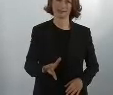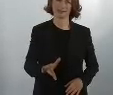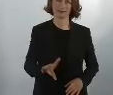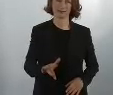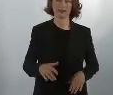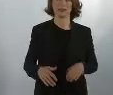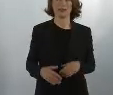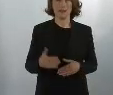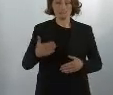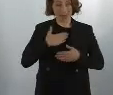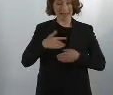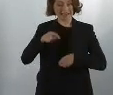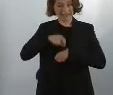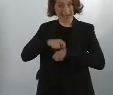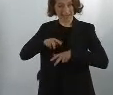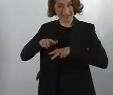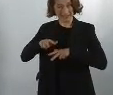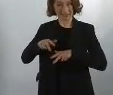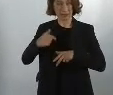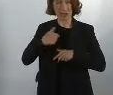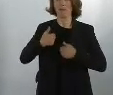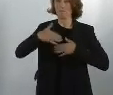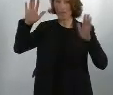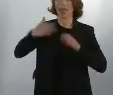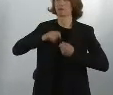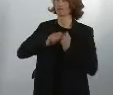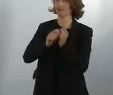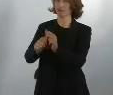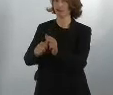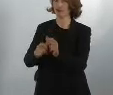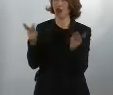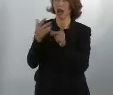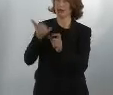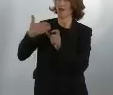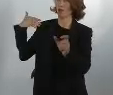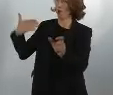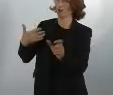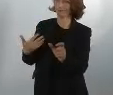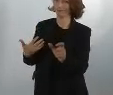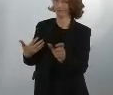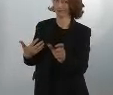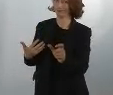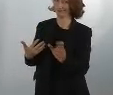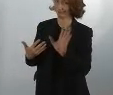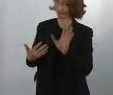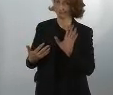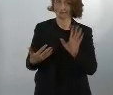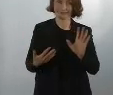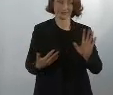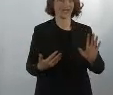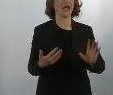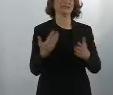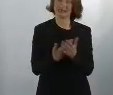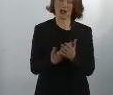xenophobia. And I think more has happened in these two years in my term of office